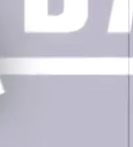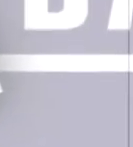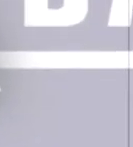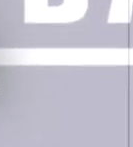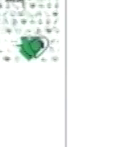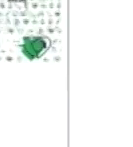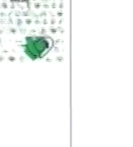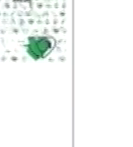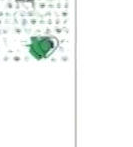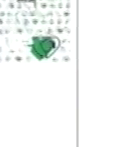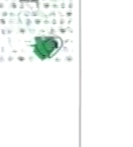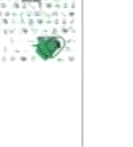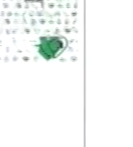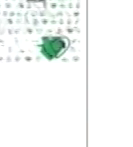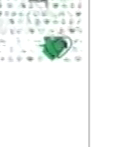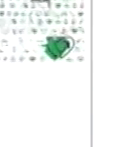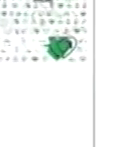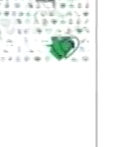The region of the Americas.